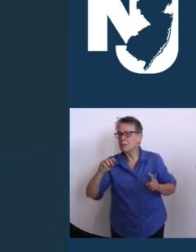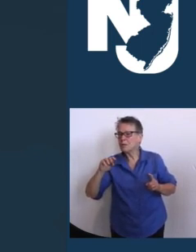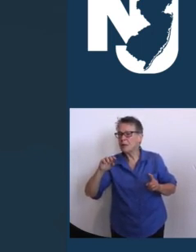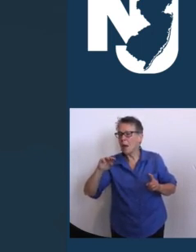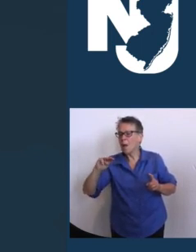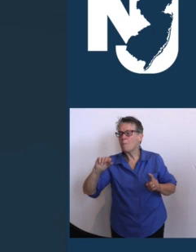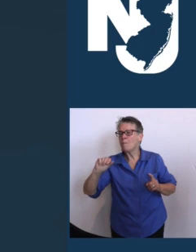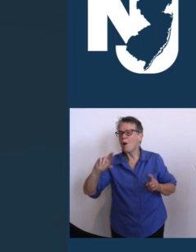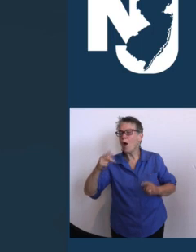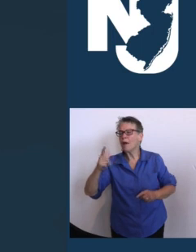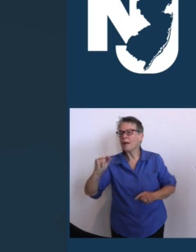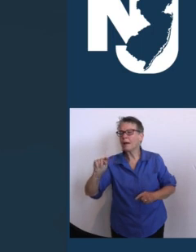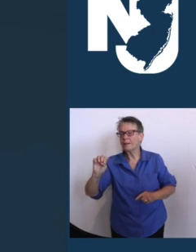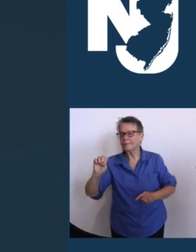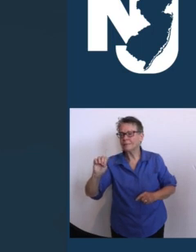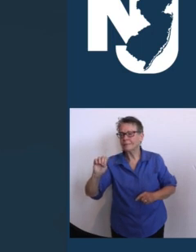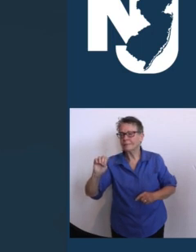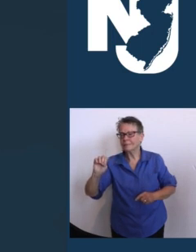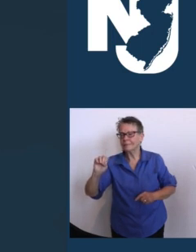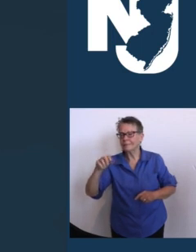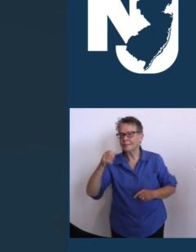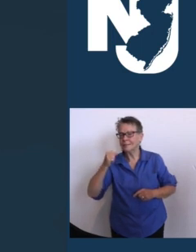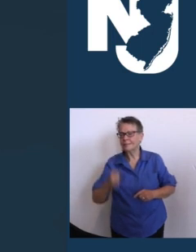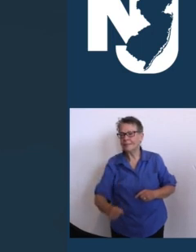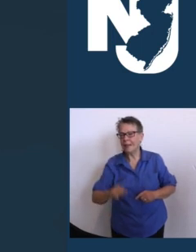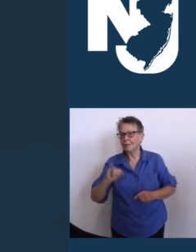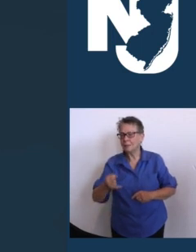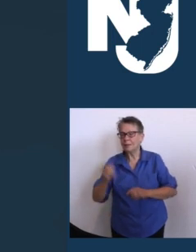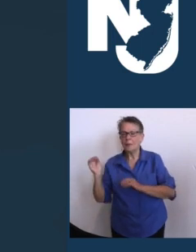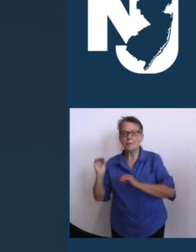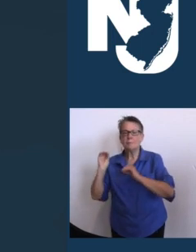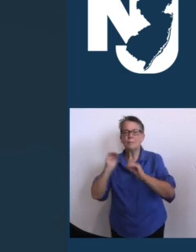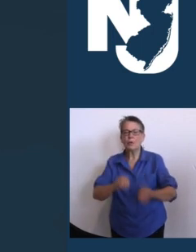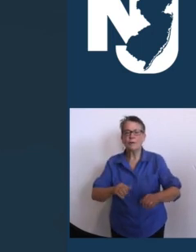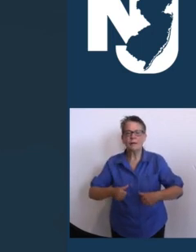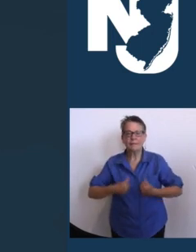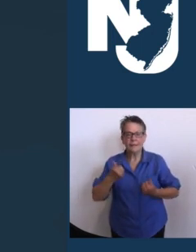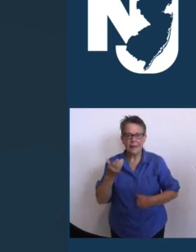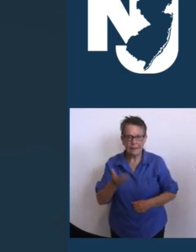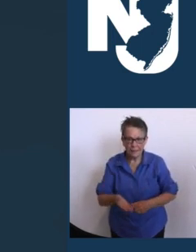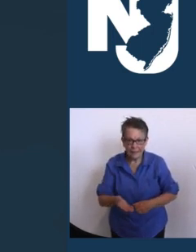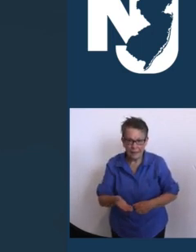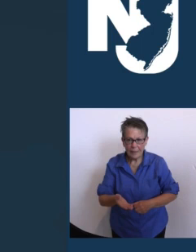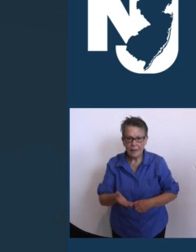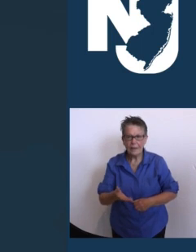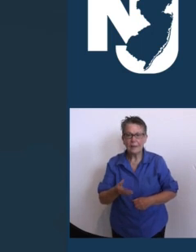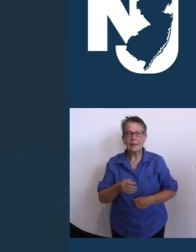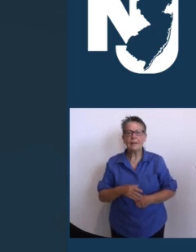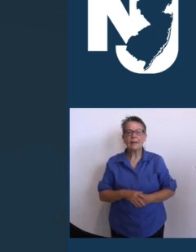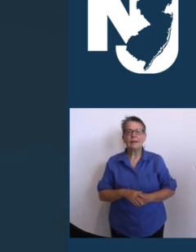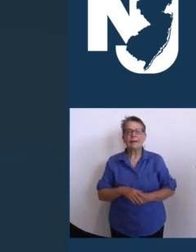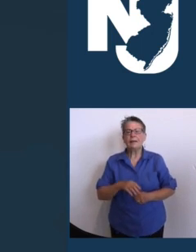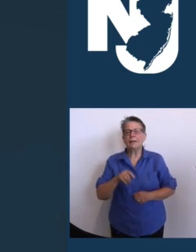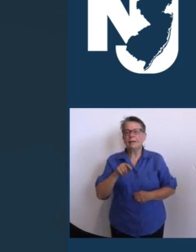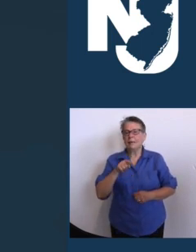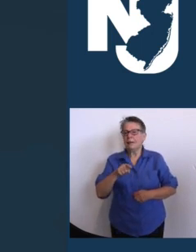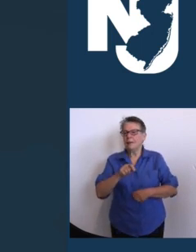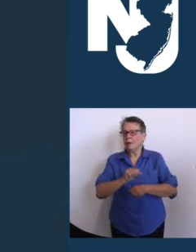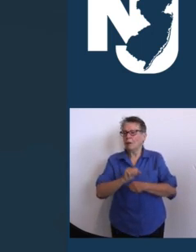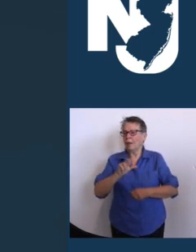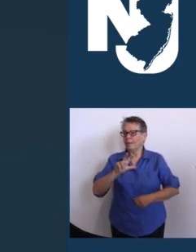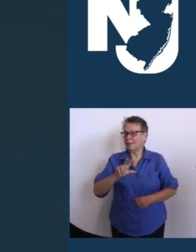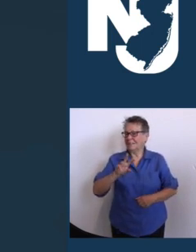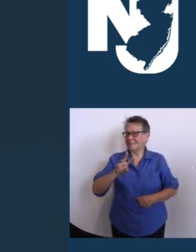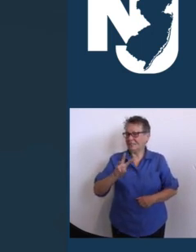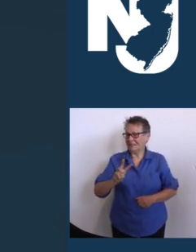of addiction, something he worked hard on for himself as a 36-year member and leader in Alcoholics Anonymous.